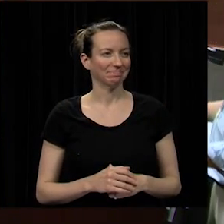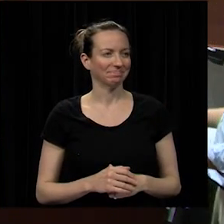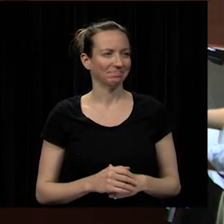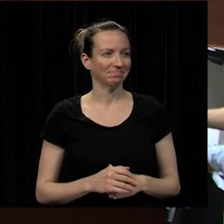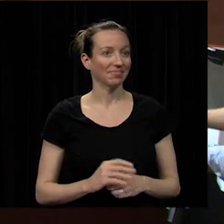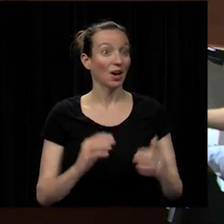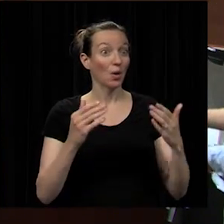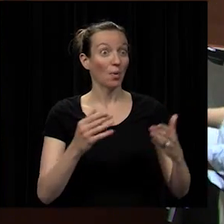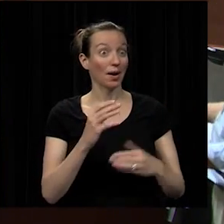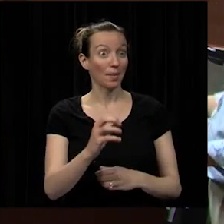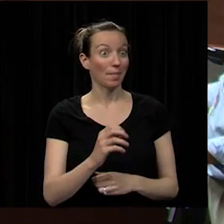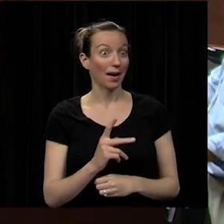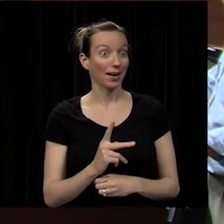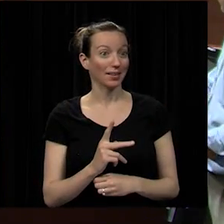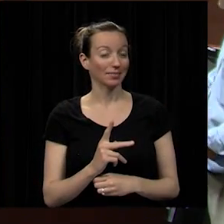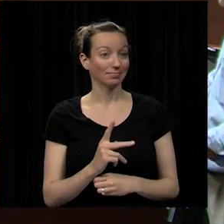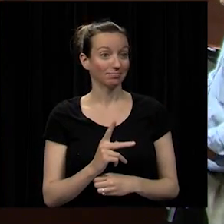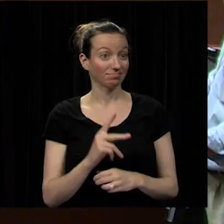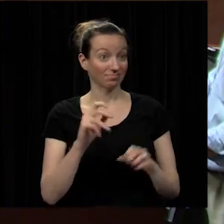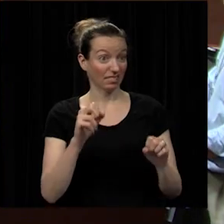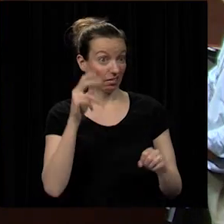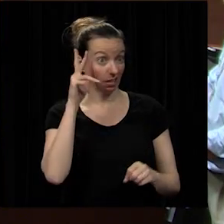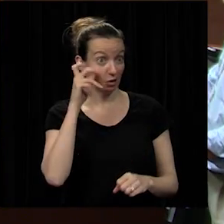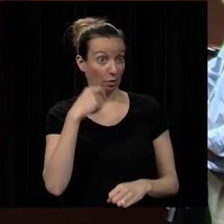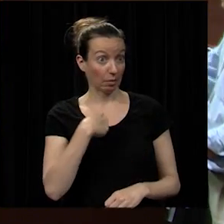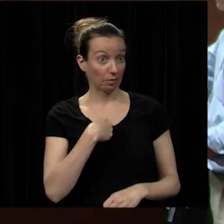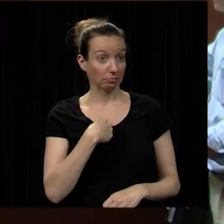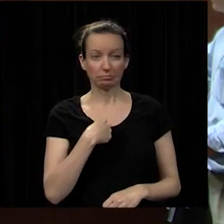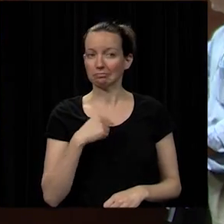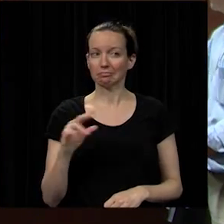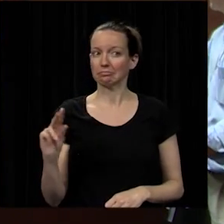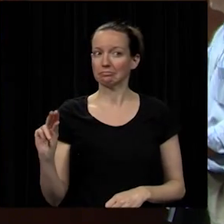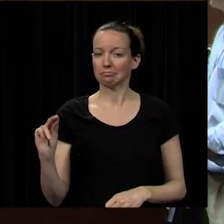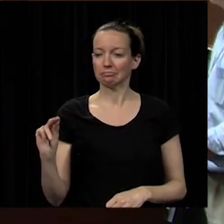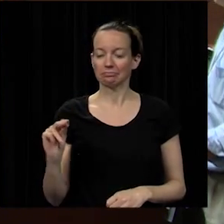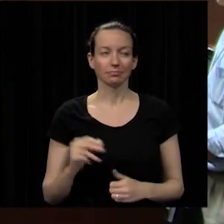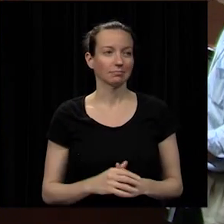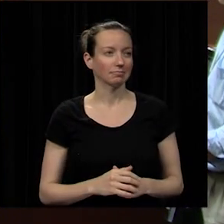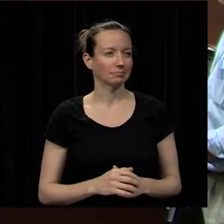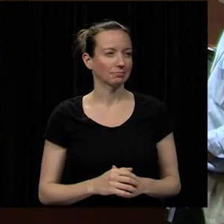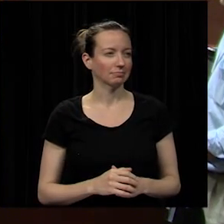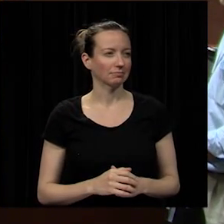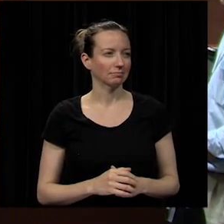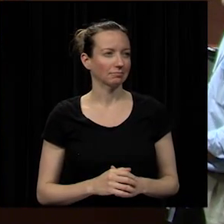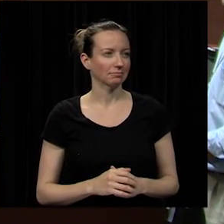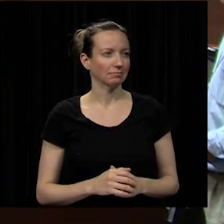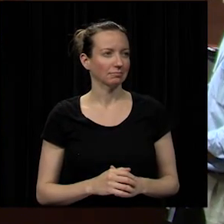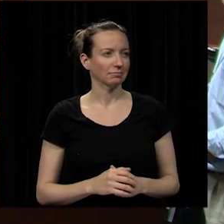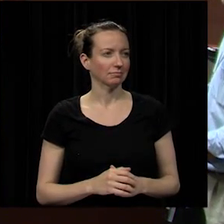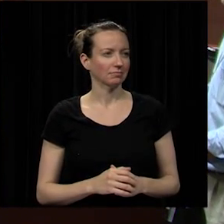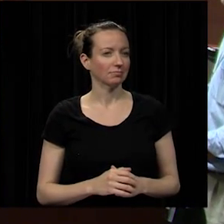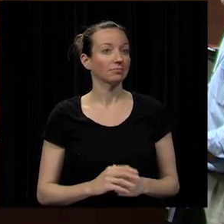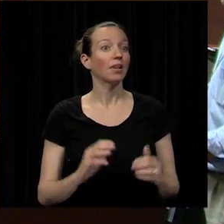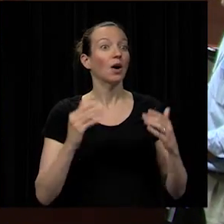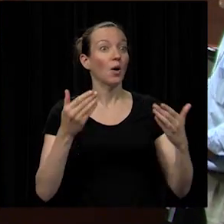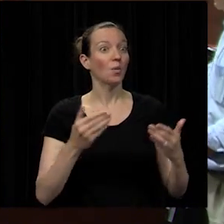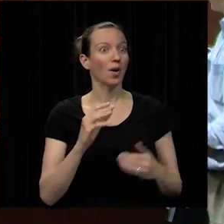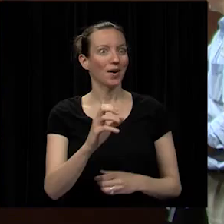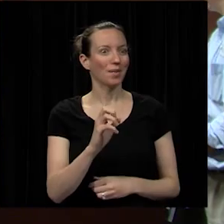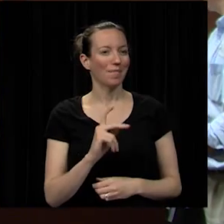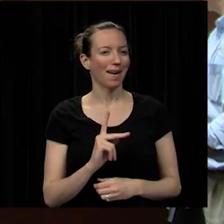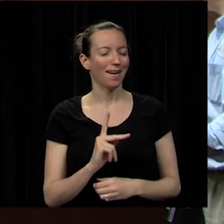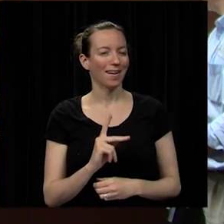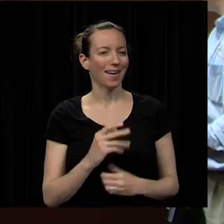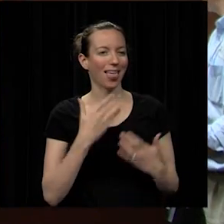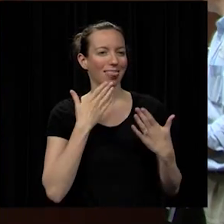welcome back can they hear me no i don't know if it's on oh this was pushing welcome back and thank